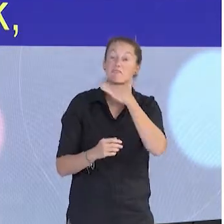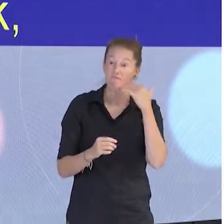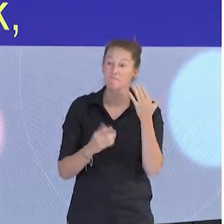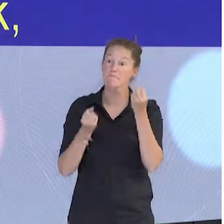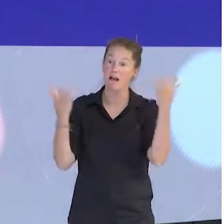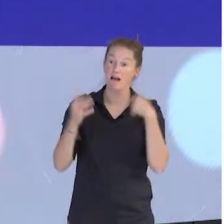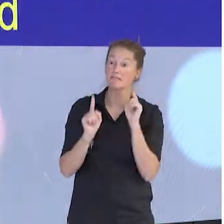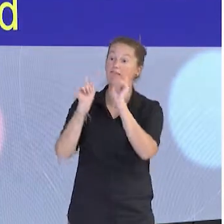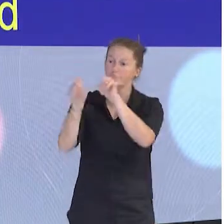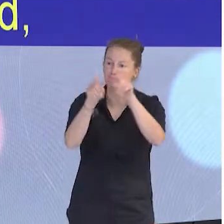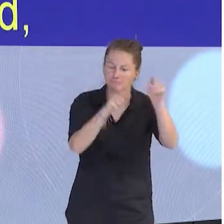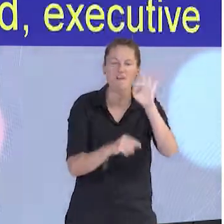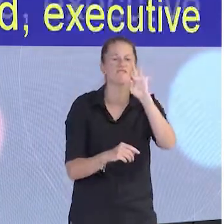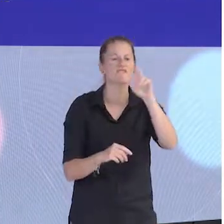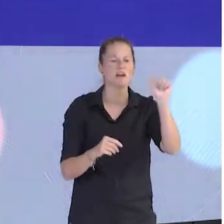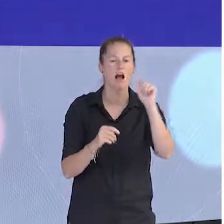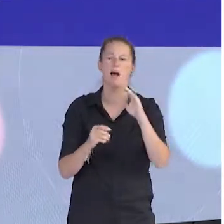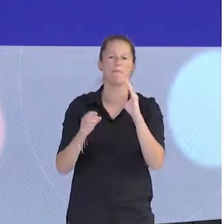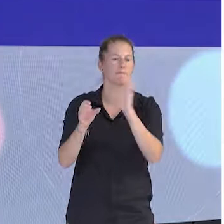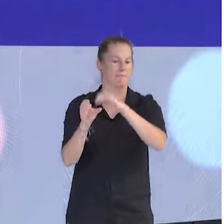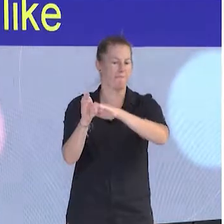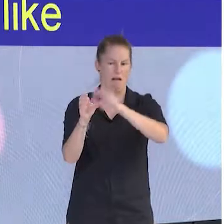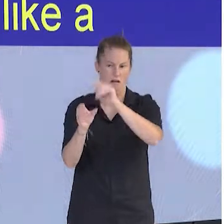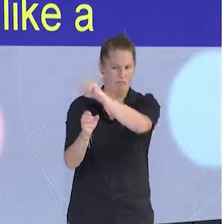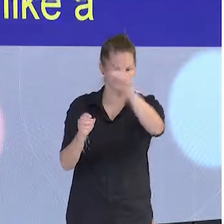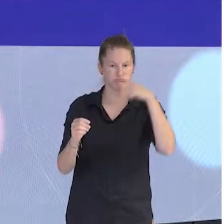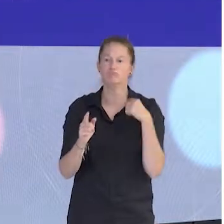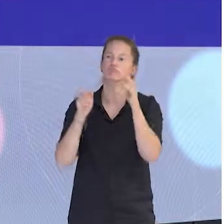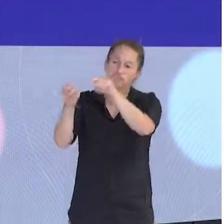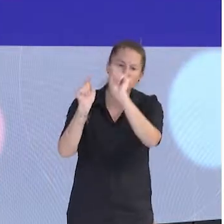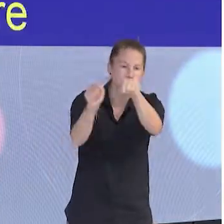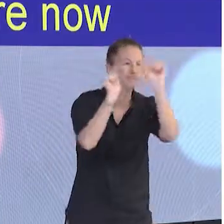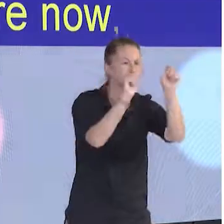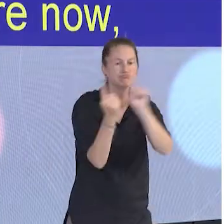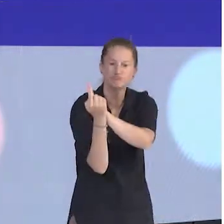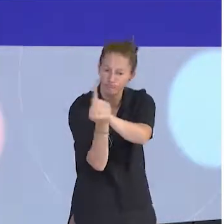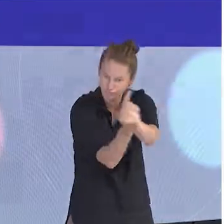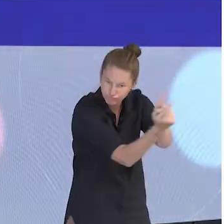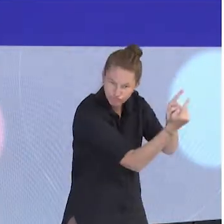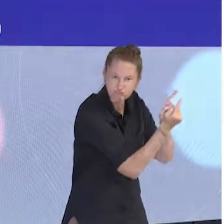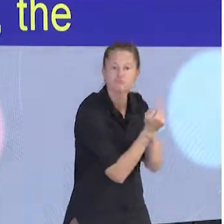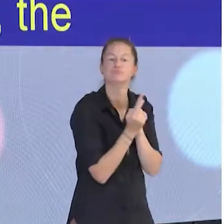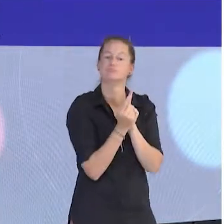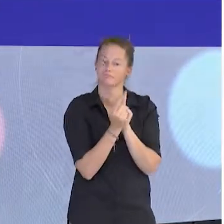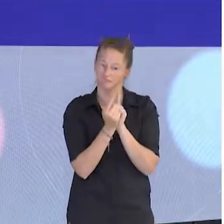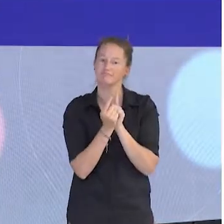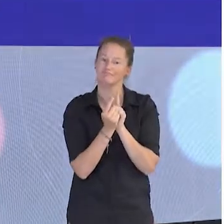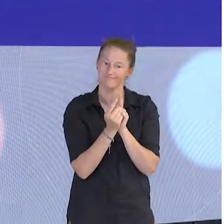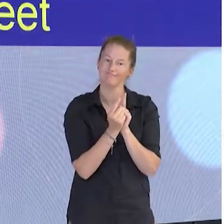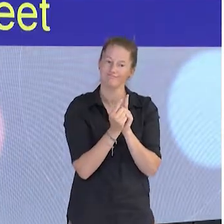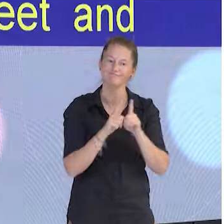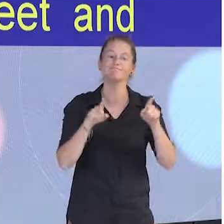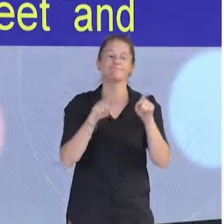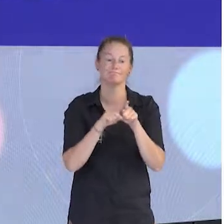board, and I do sound like a horrible bureaucrat here now, but that's the way it is. The executive board will meet and we'll have first reflections of